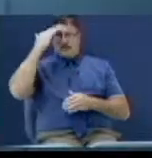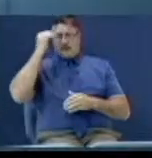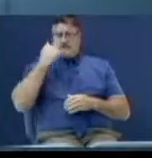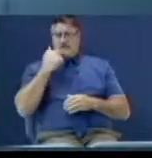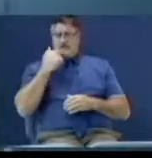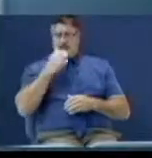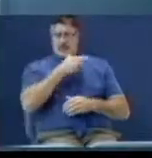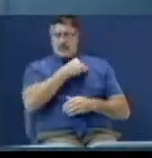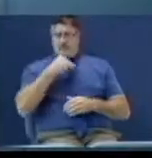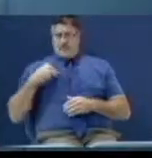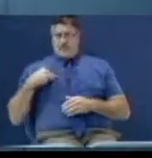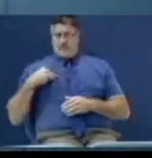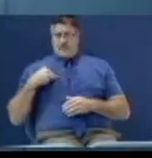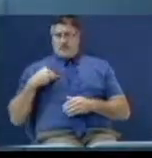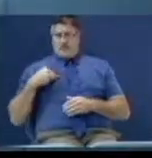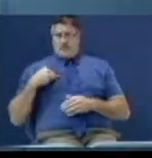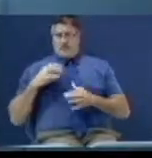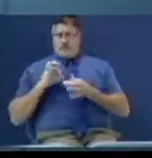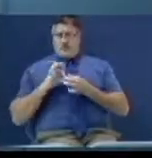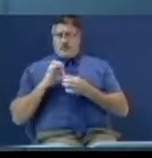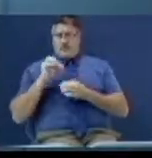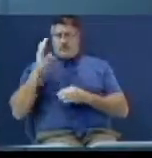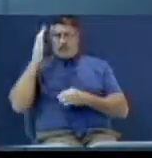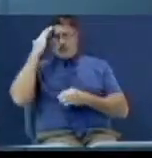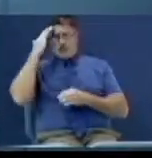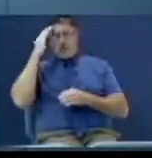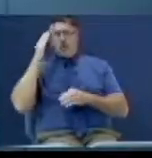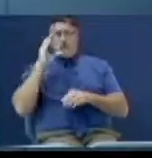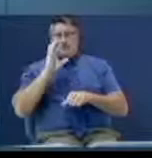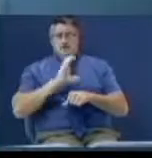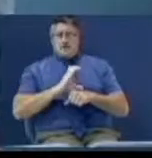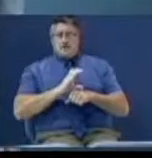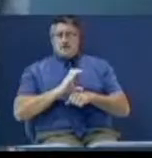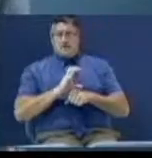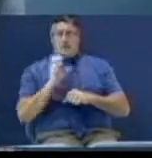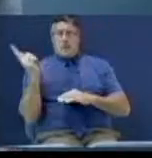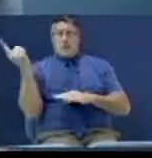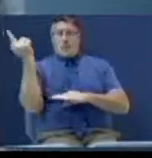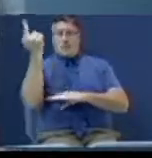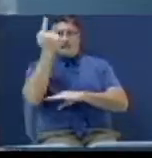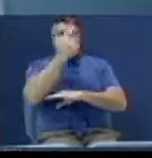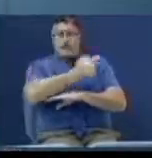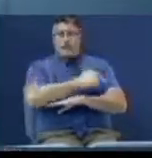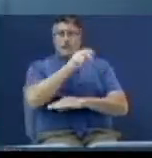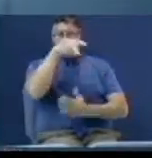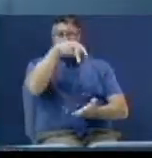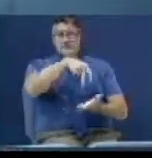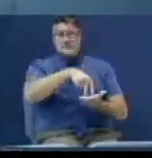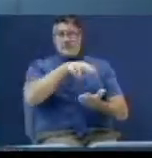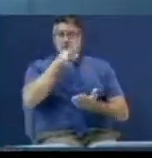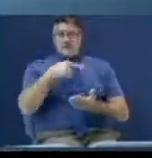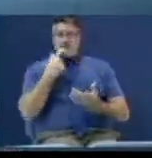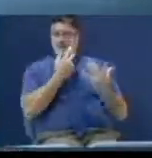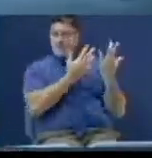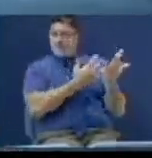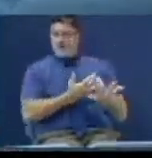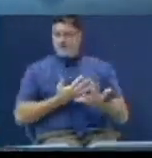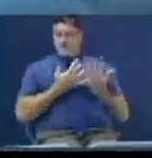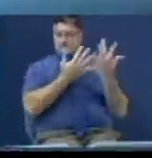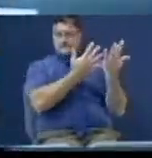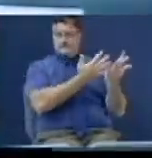attitude there and start throwing slurs at you. But there are going to be one to get up and say, hold it. Hold it.